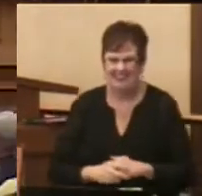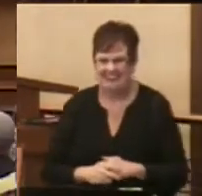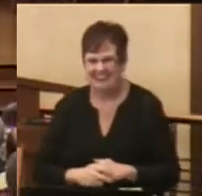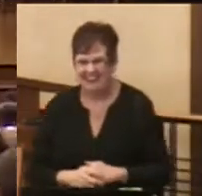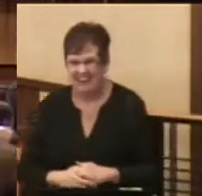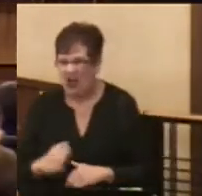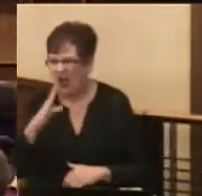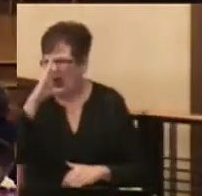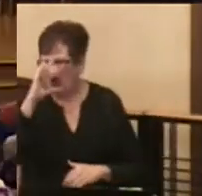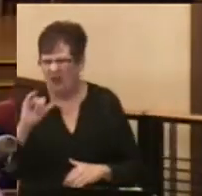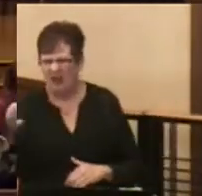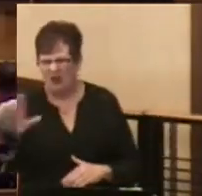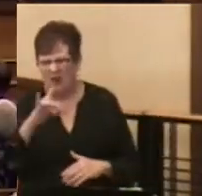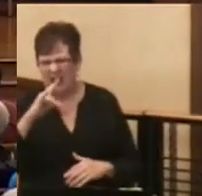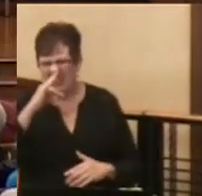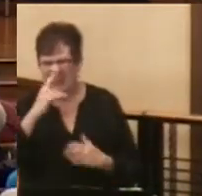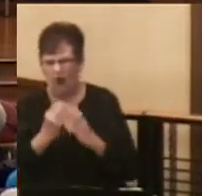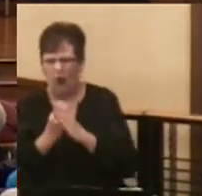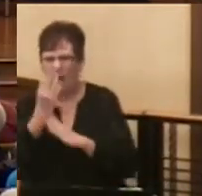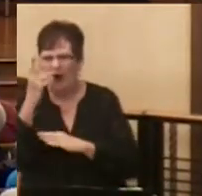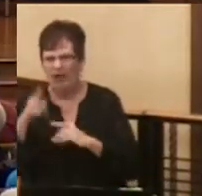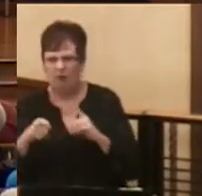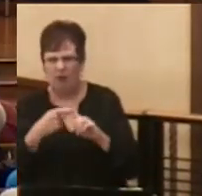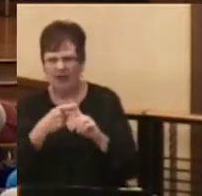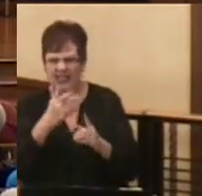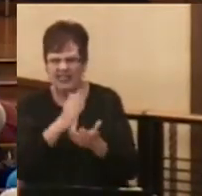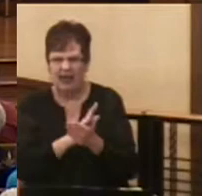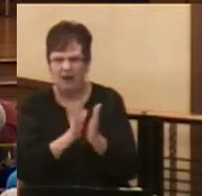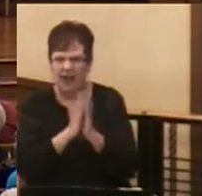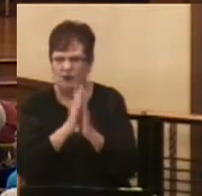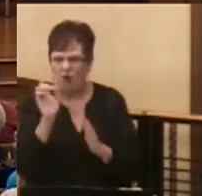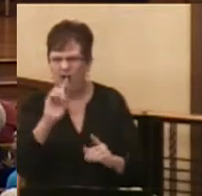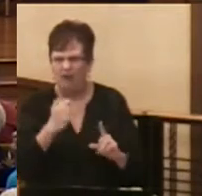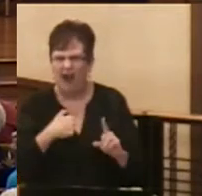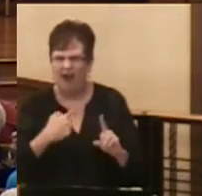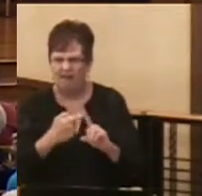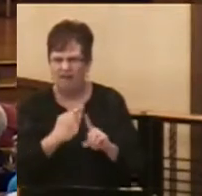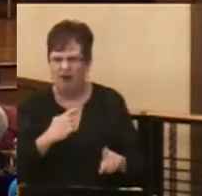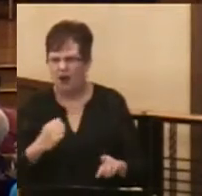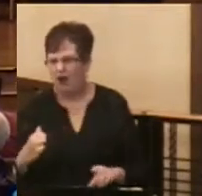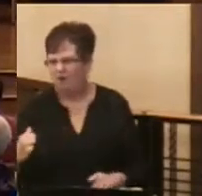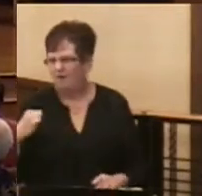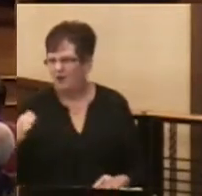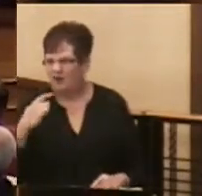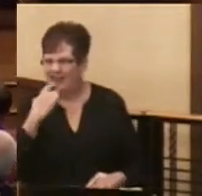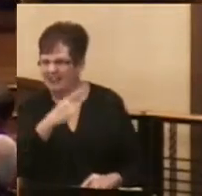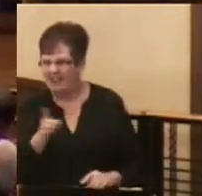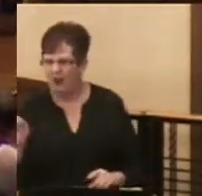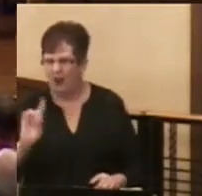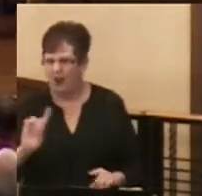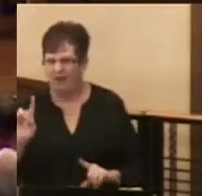You know your kids are growing up when they stop asking where they came from and refuse to tell you where they're going.